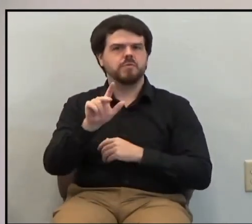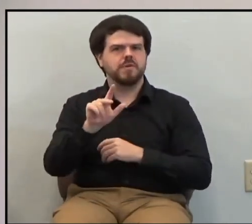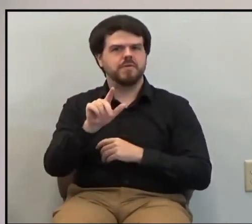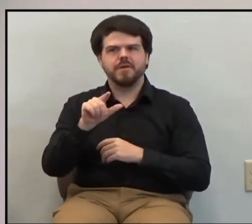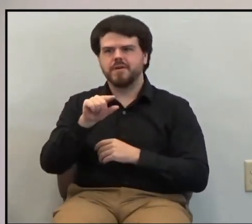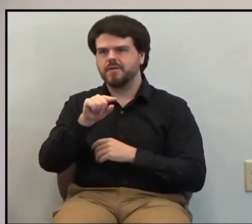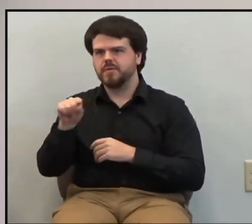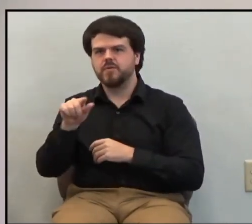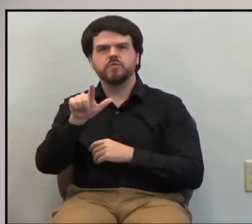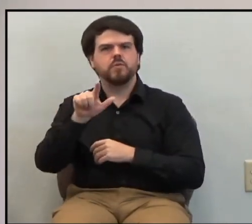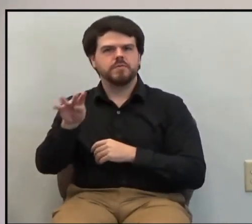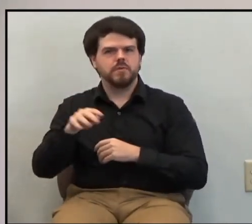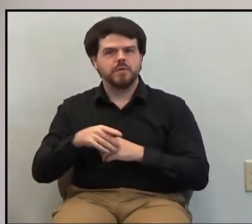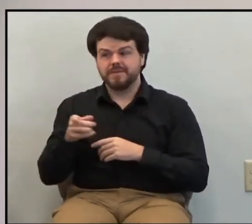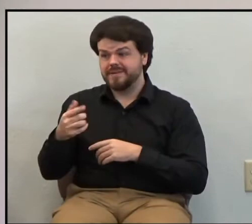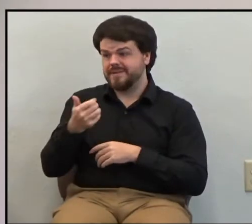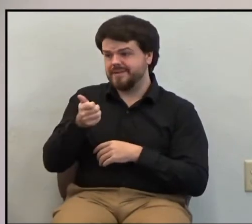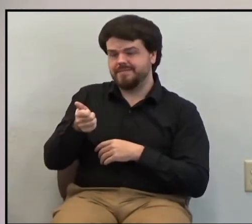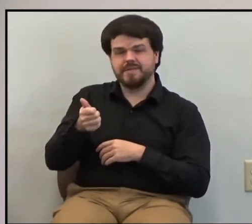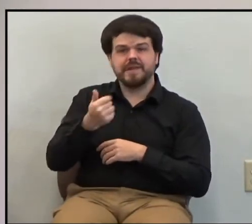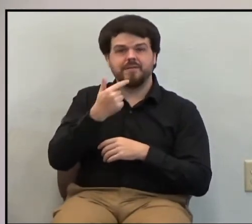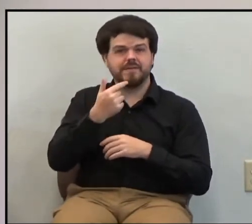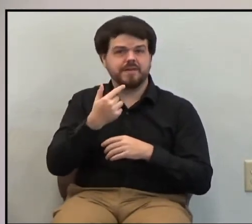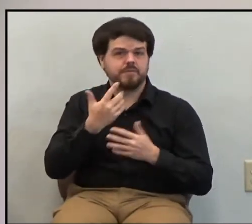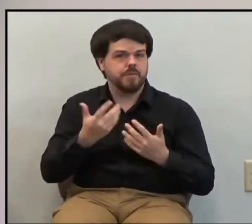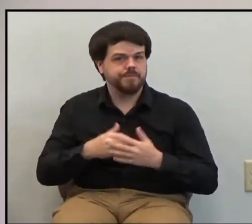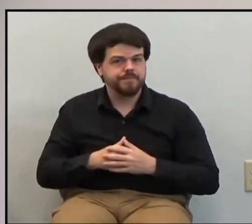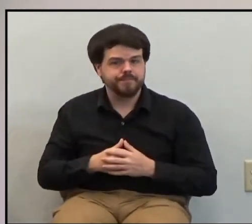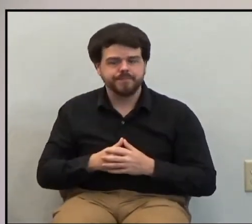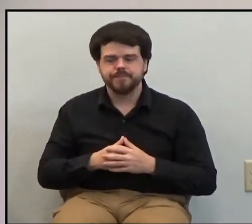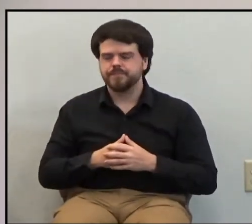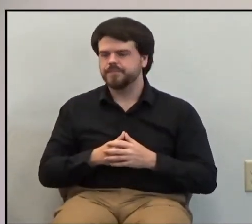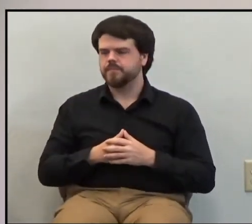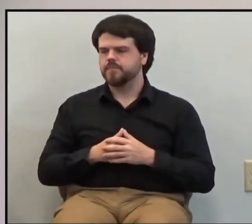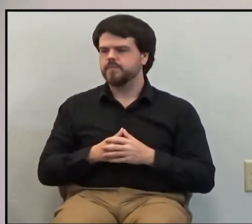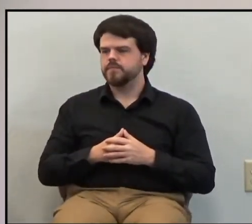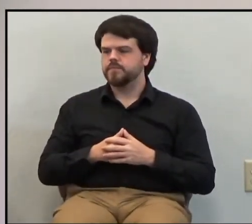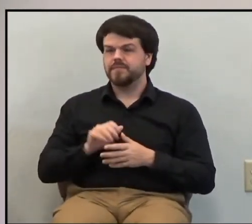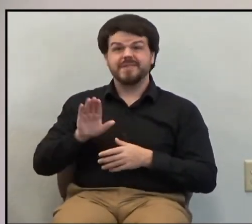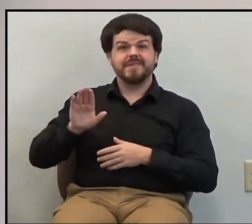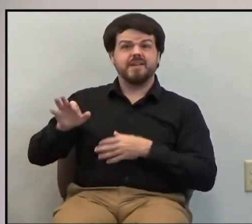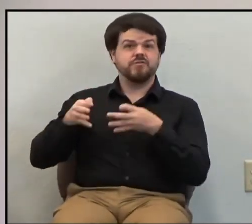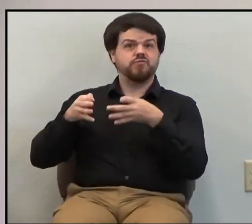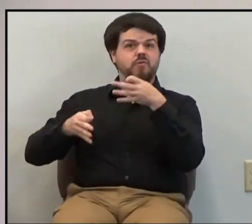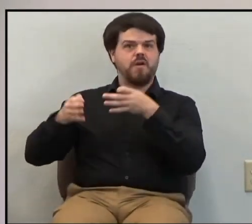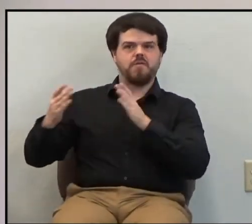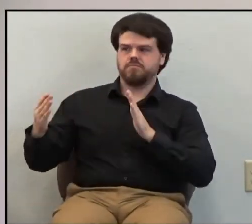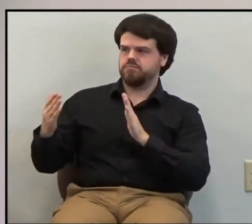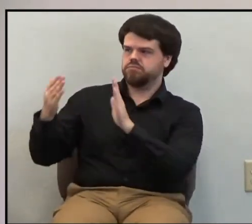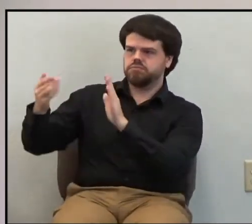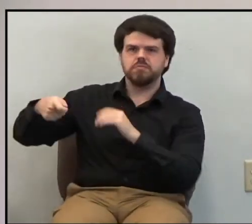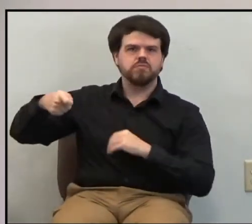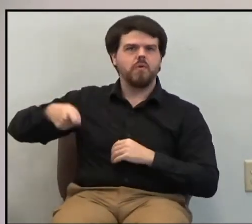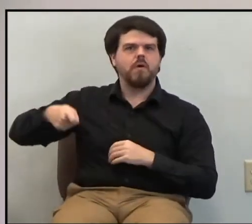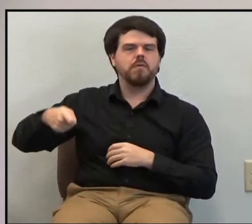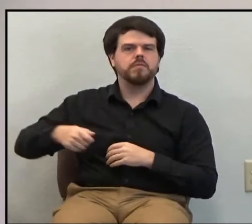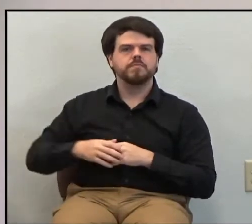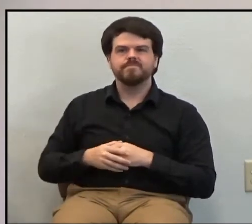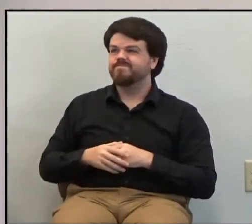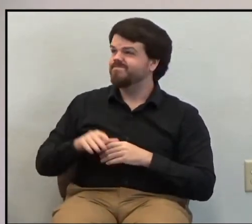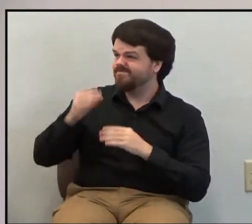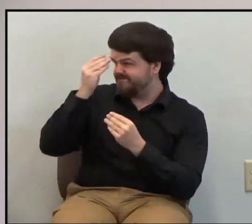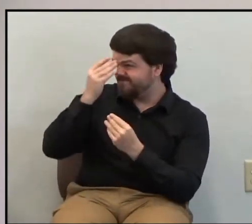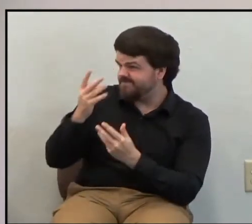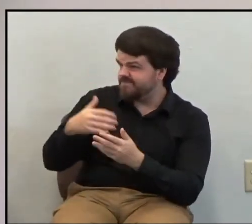24 where he said at his trial, he said, the